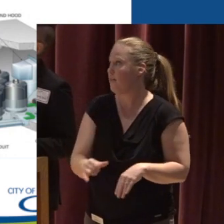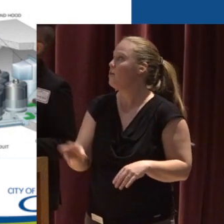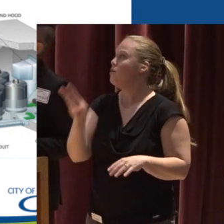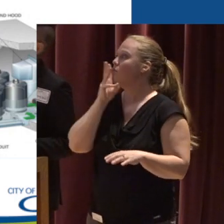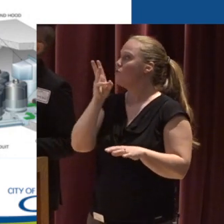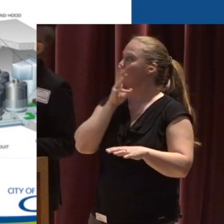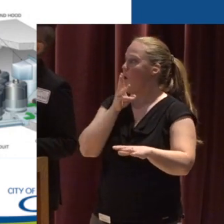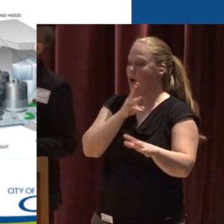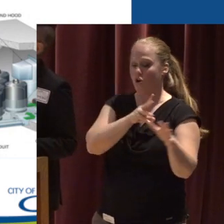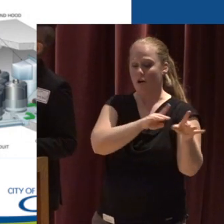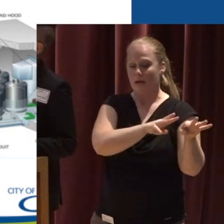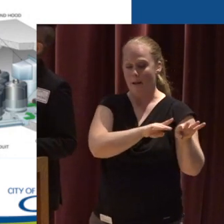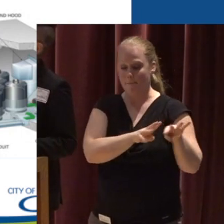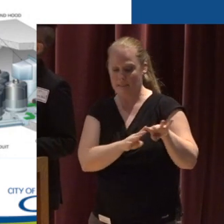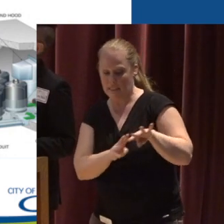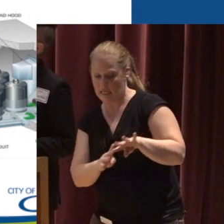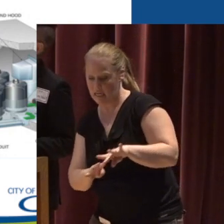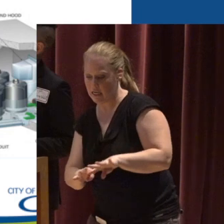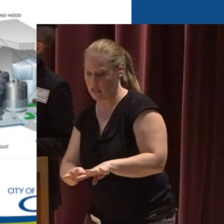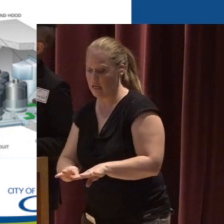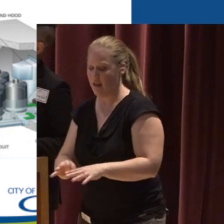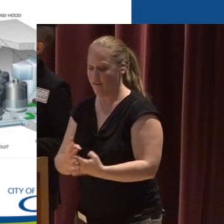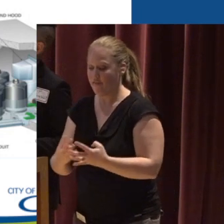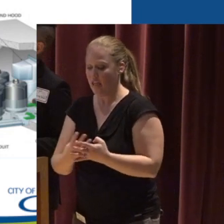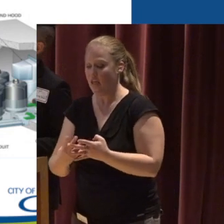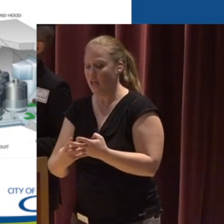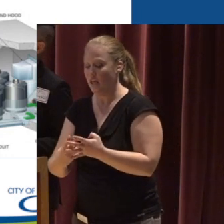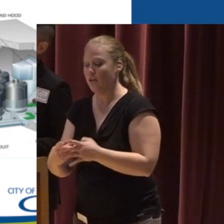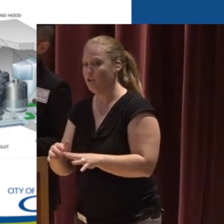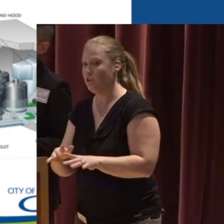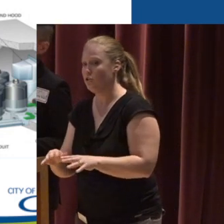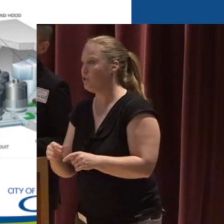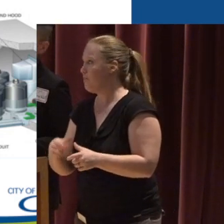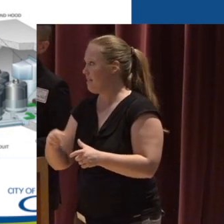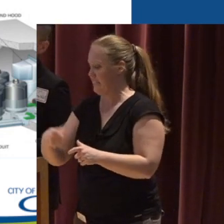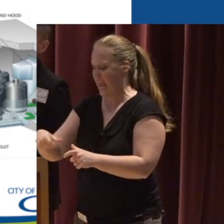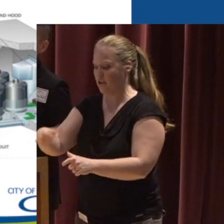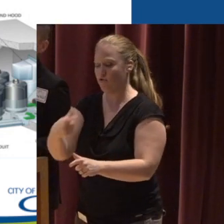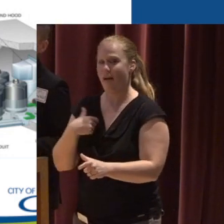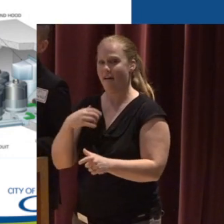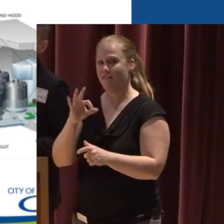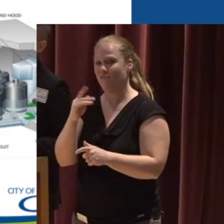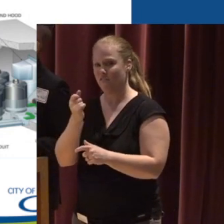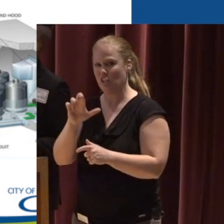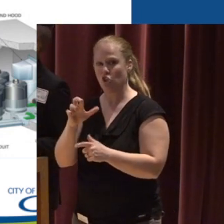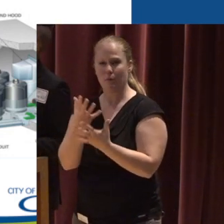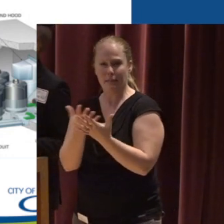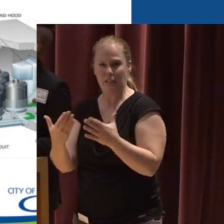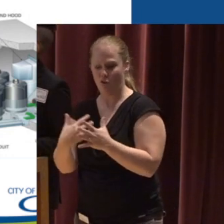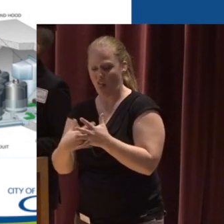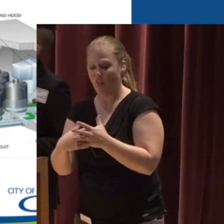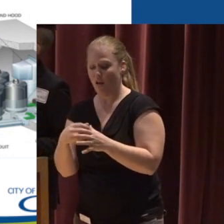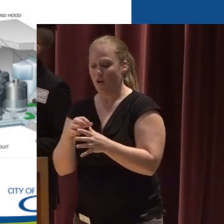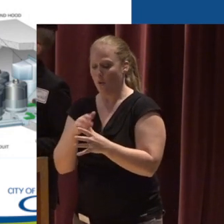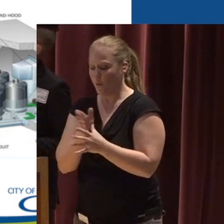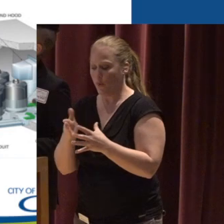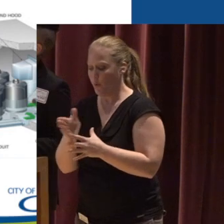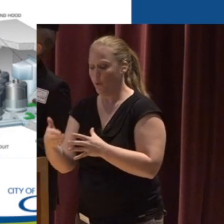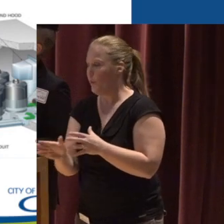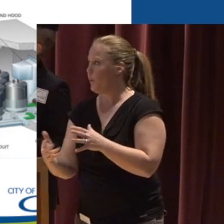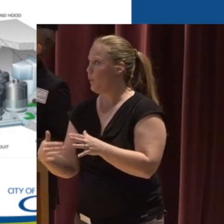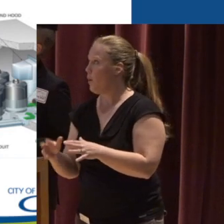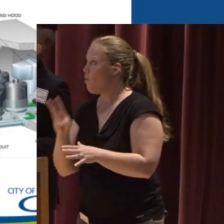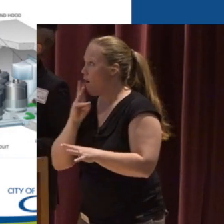It comes off the road Flows in And gets filtered by all of these canisters that have filter material in them Okay? And then the water